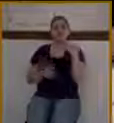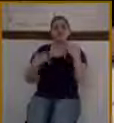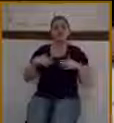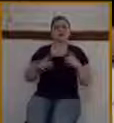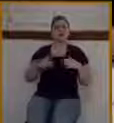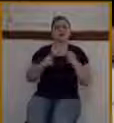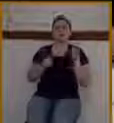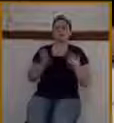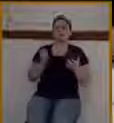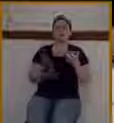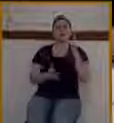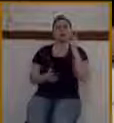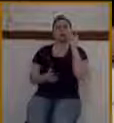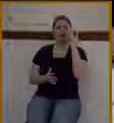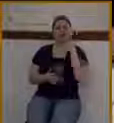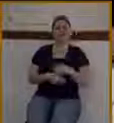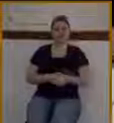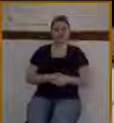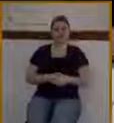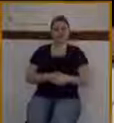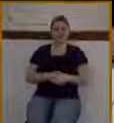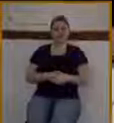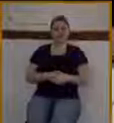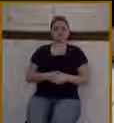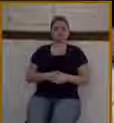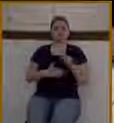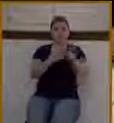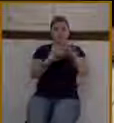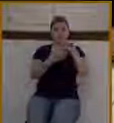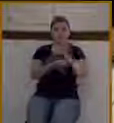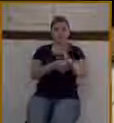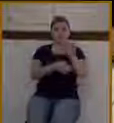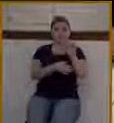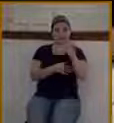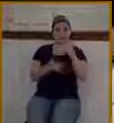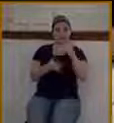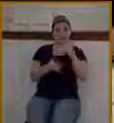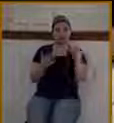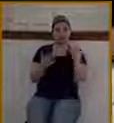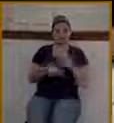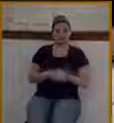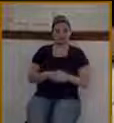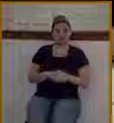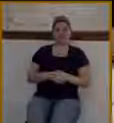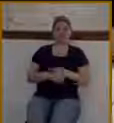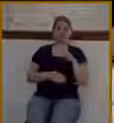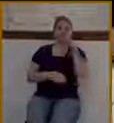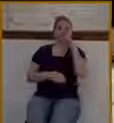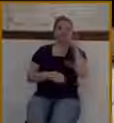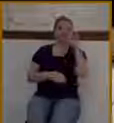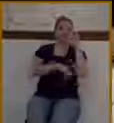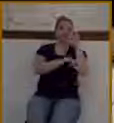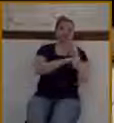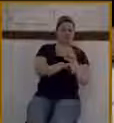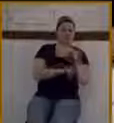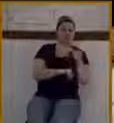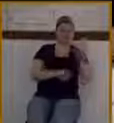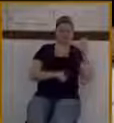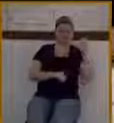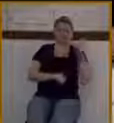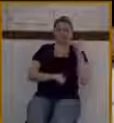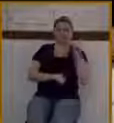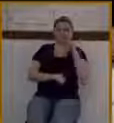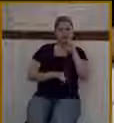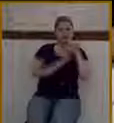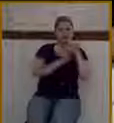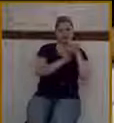number 8? Well, this was something that was old custom. It has its roots all the way back in the Old Testament.